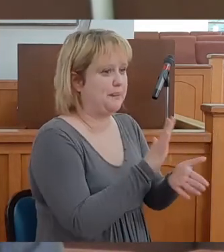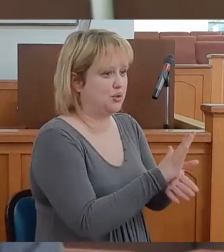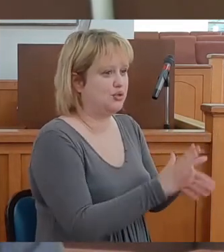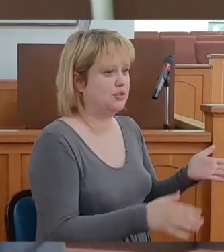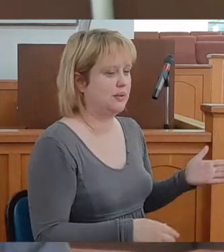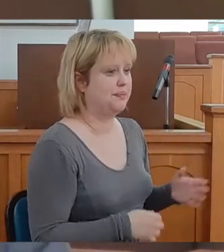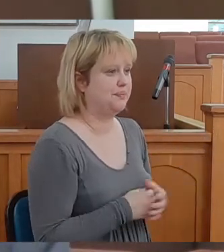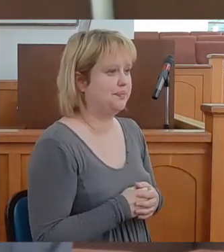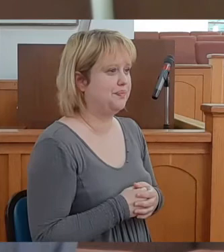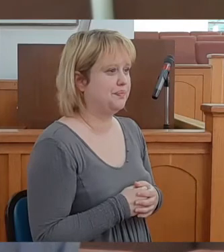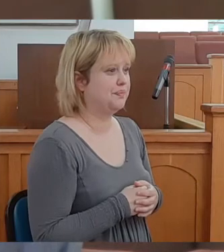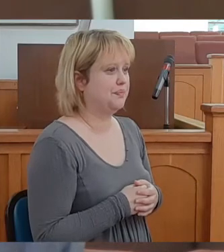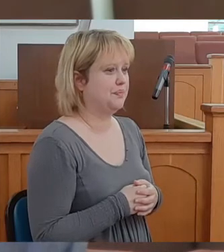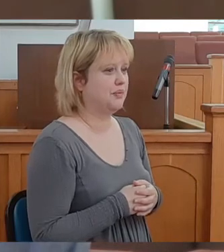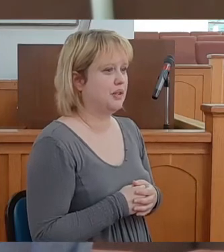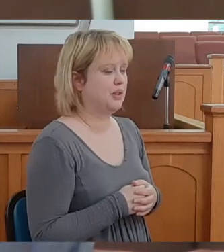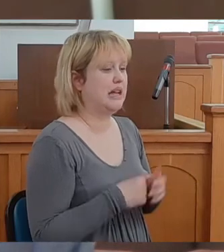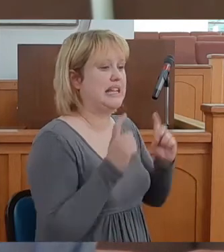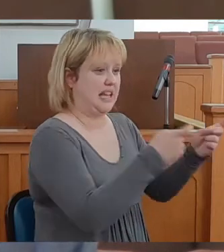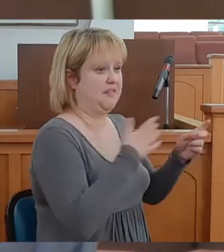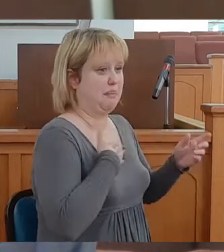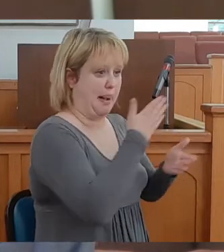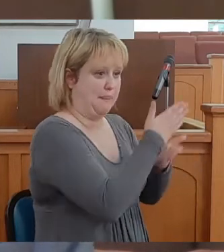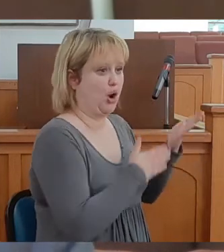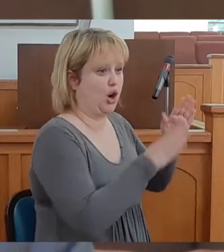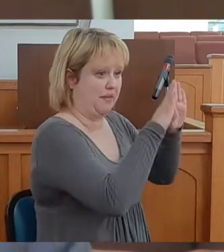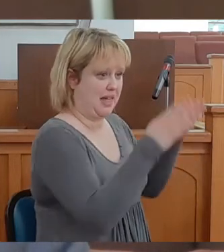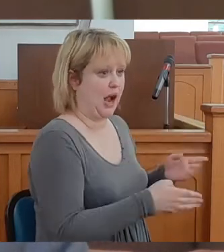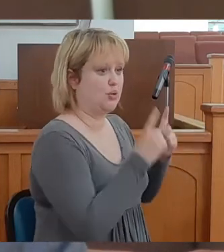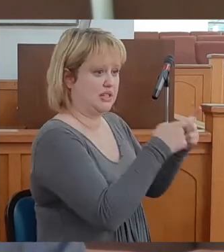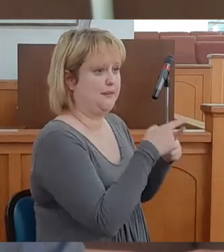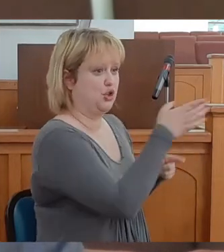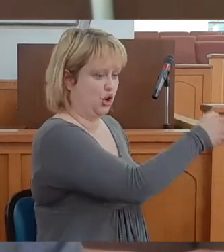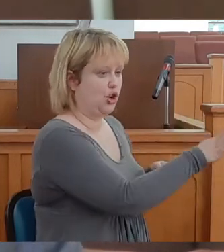deed my portion of the house over to her,